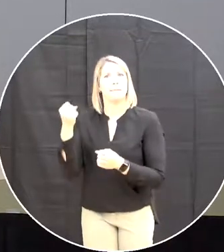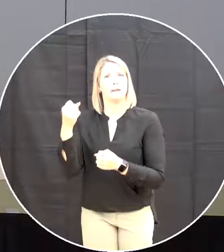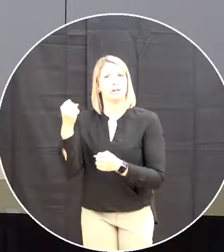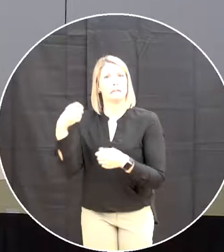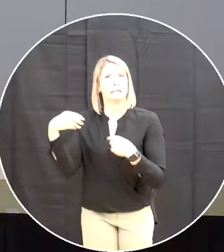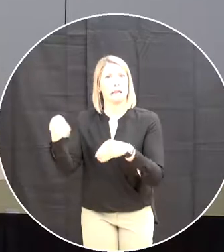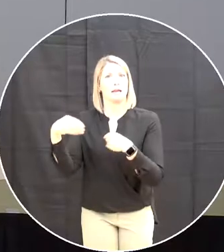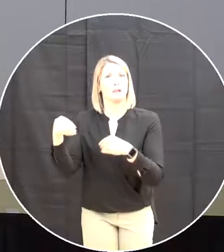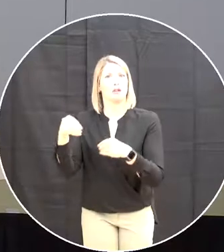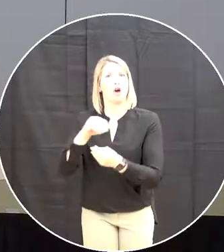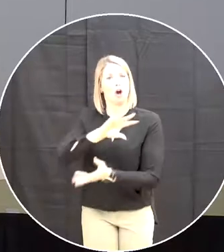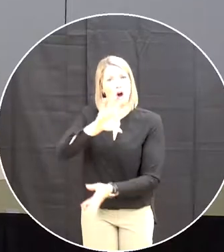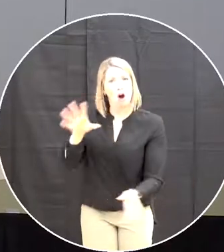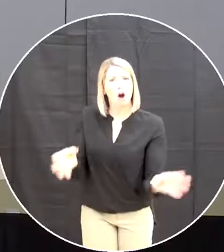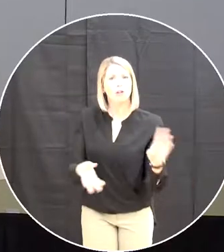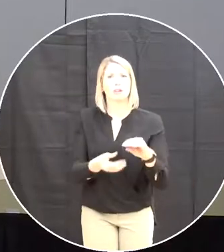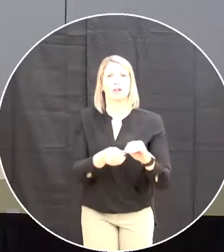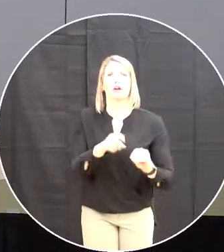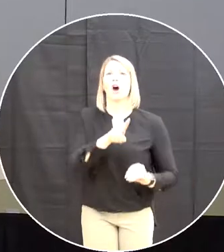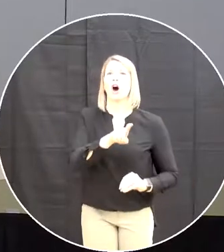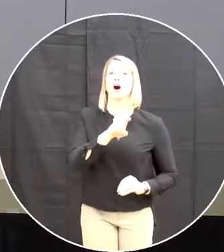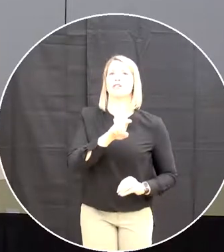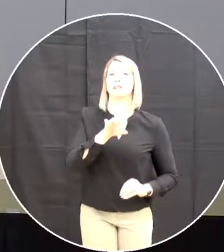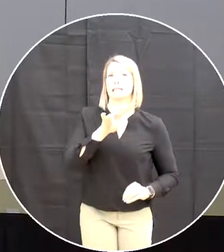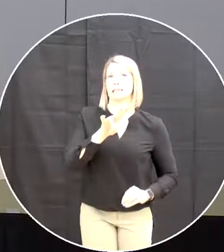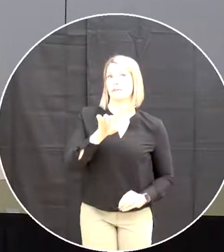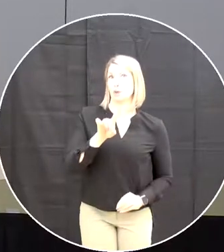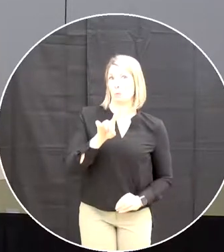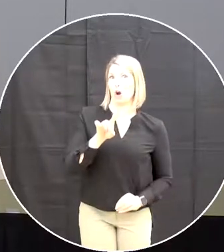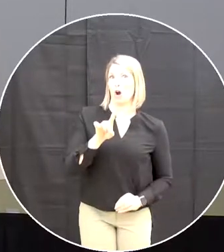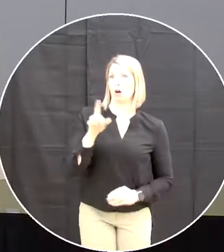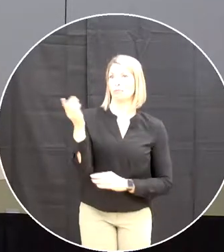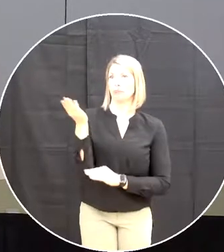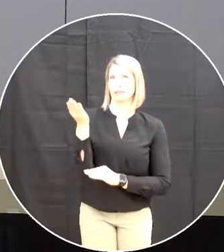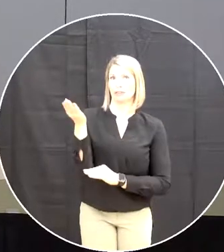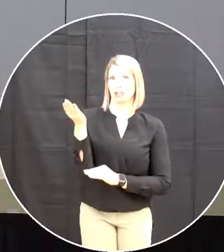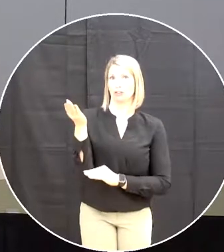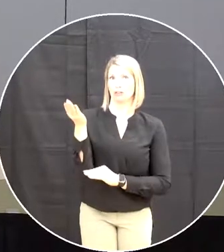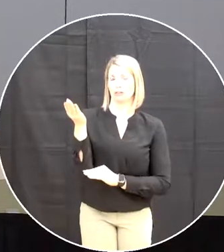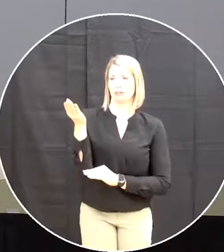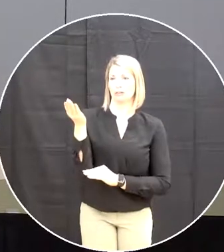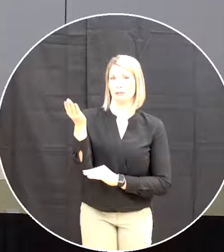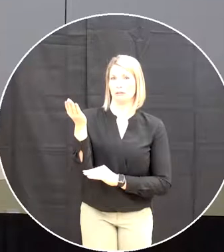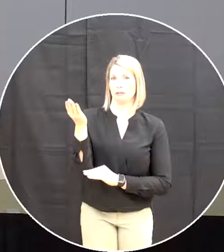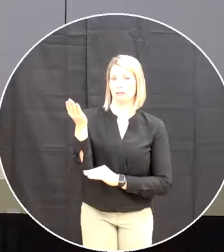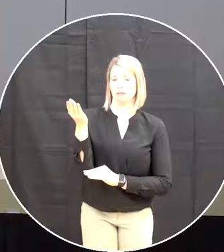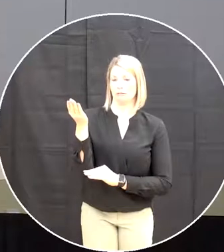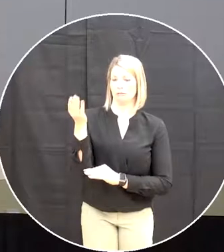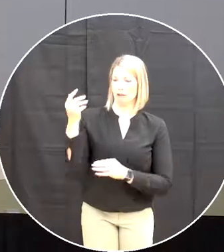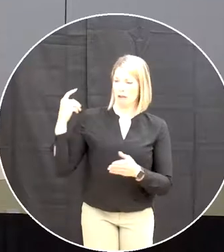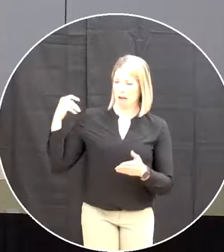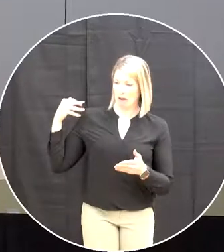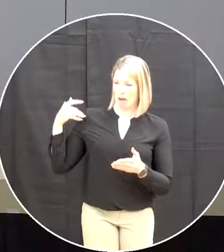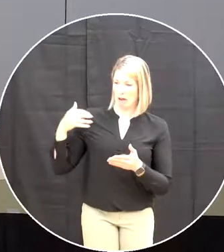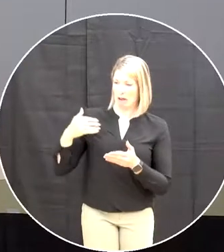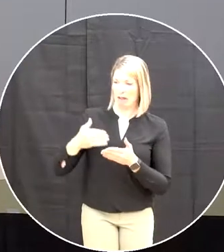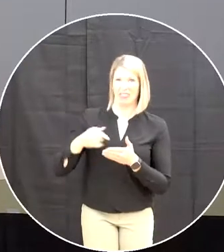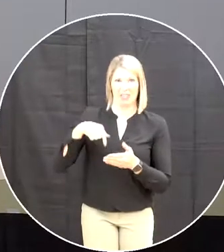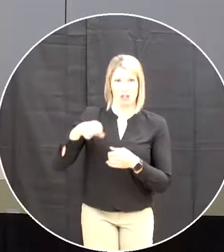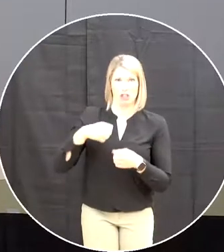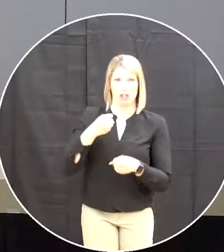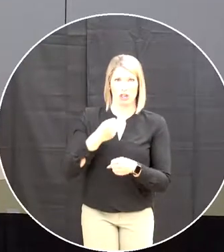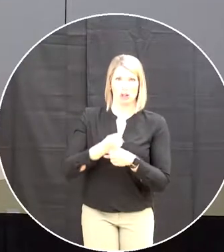171 presentations booked up to april 16th of this right this particular year